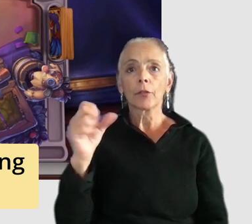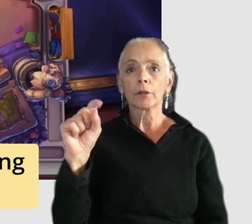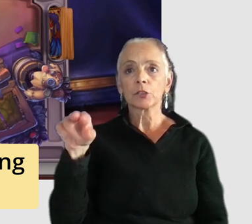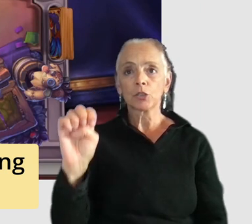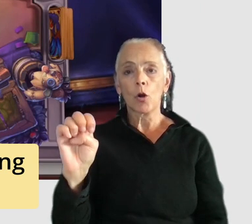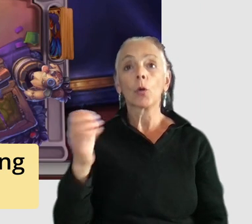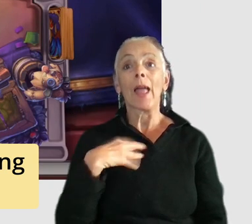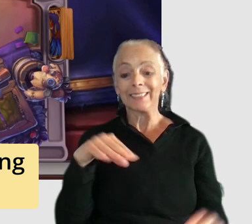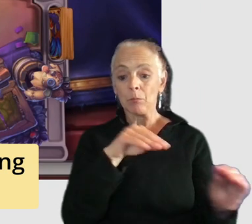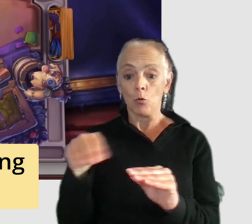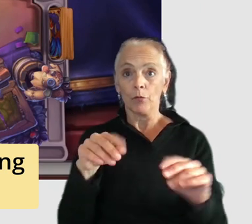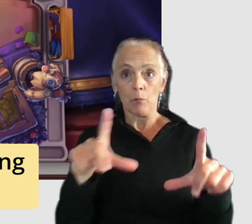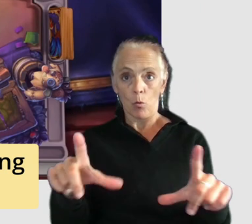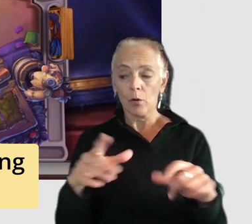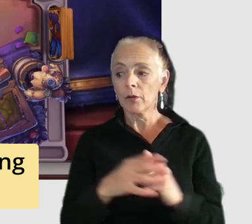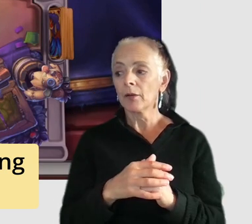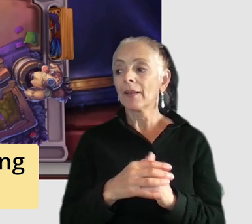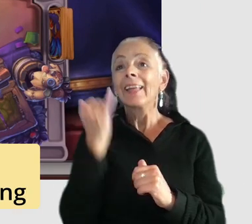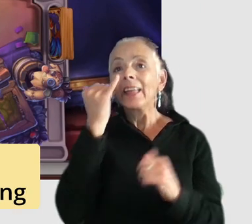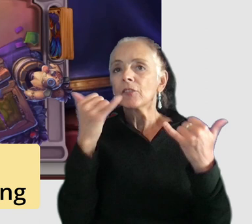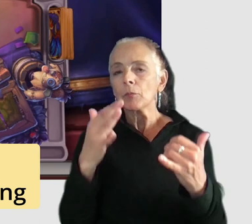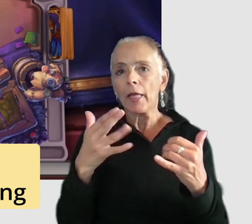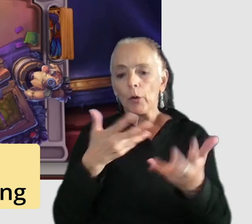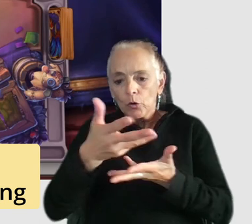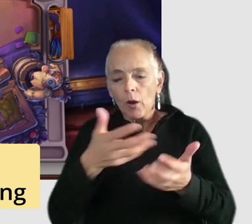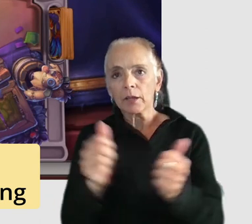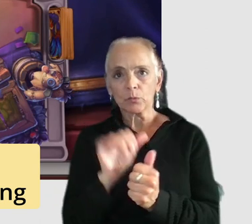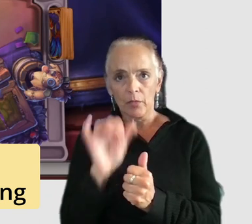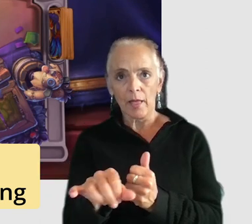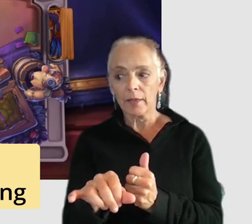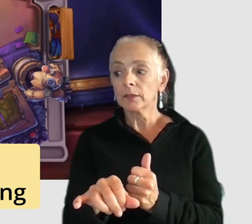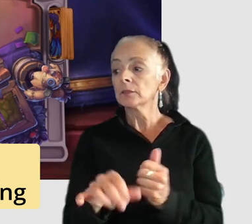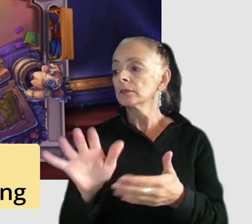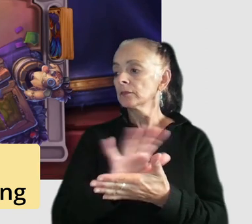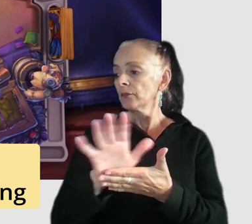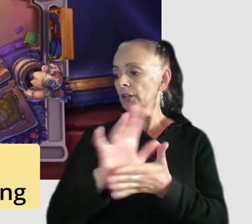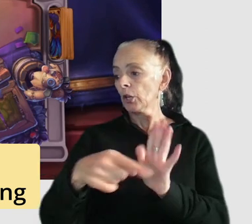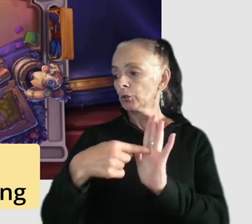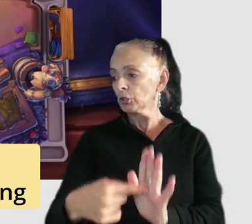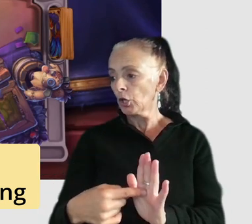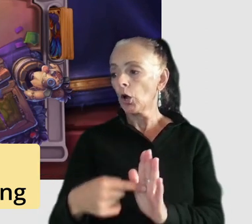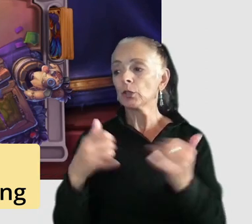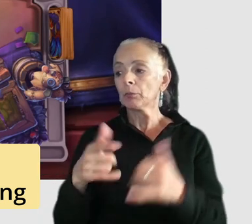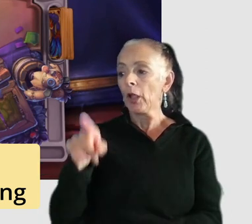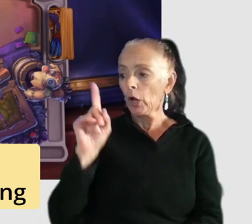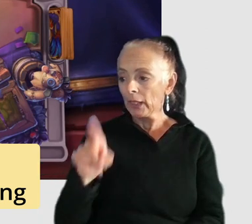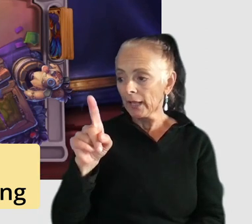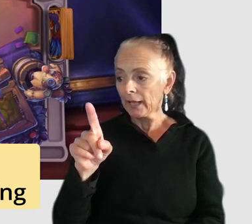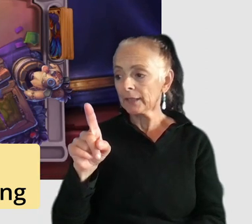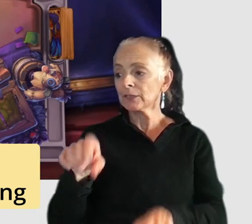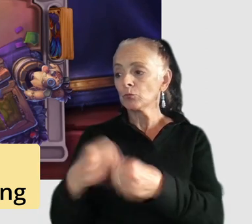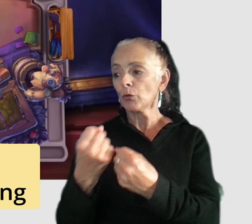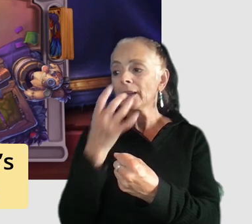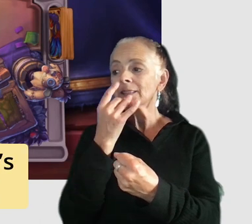board however uh it's only if a player interacts with it so uh the video shows uh the player clicking on and breaking some light bulbs